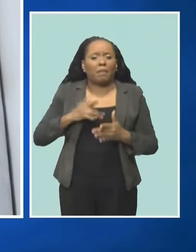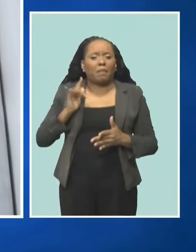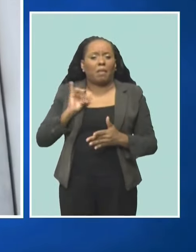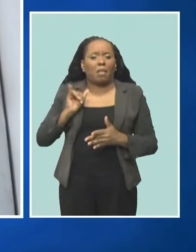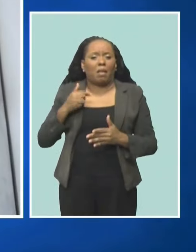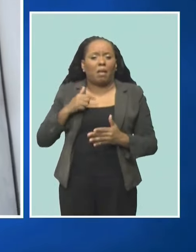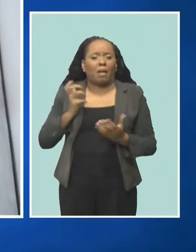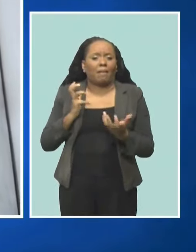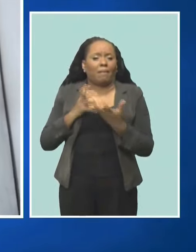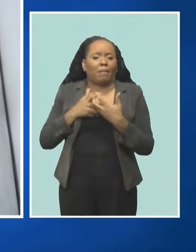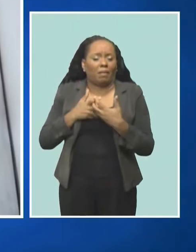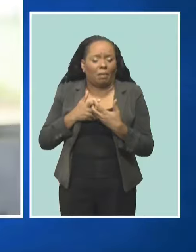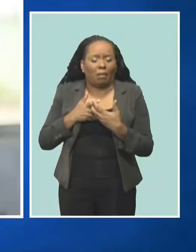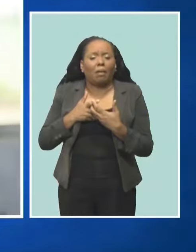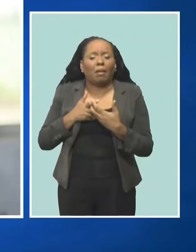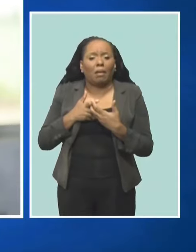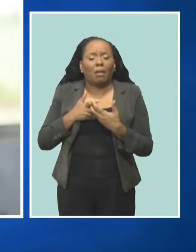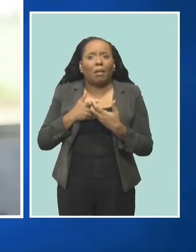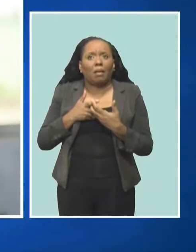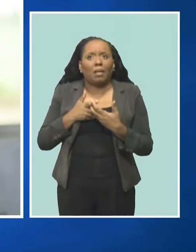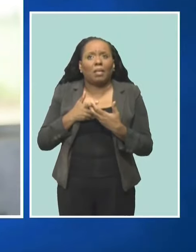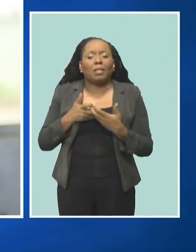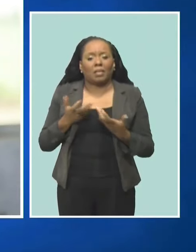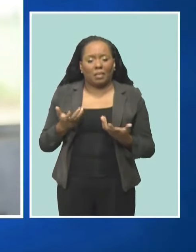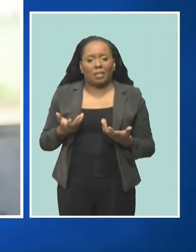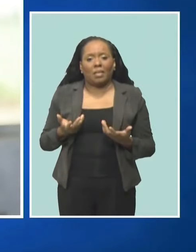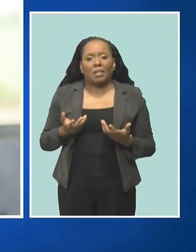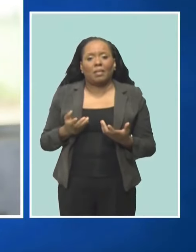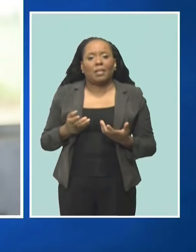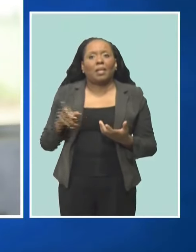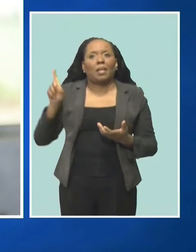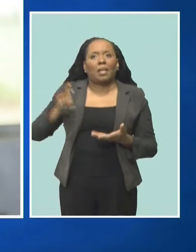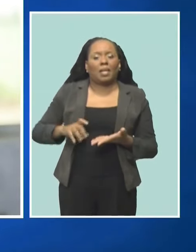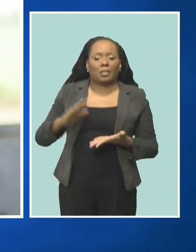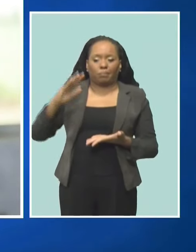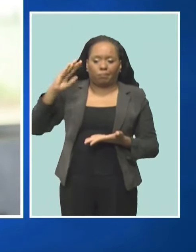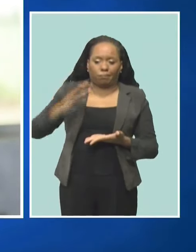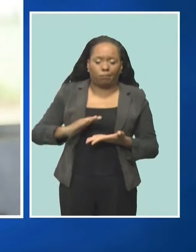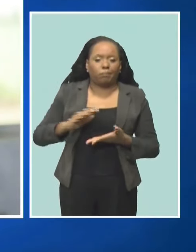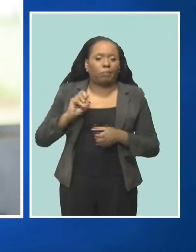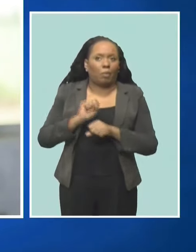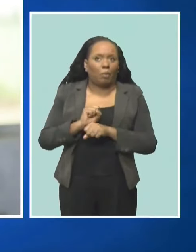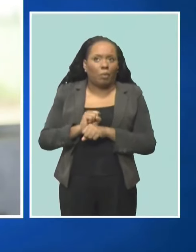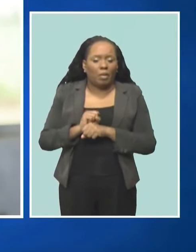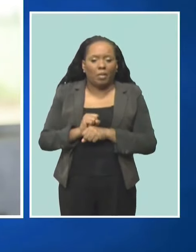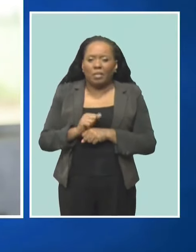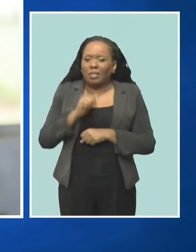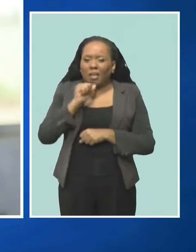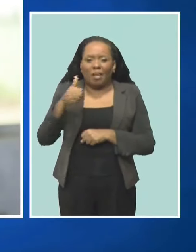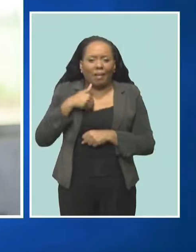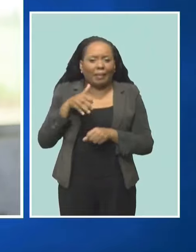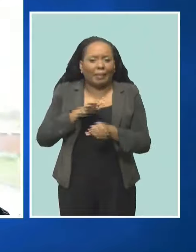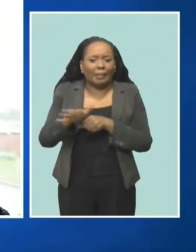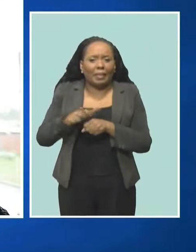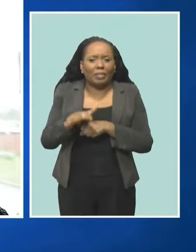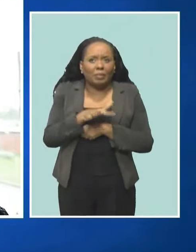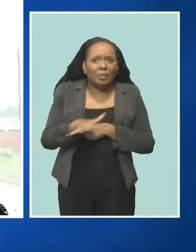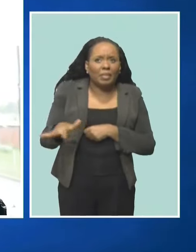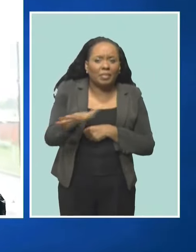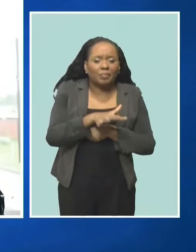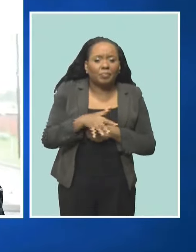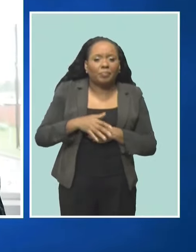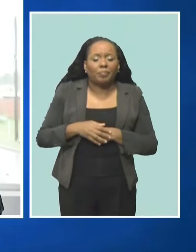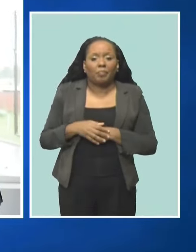I had to reduce my work to the amount of space that I had. Ms. Pele says pieces from